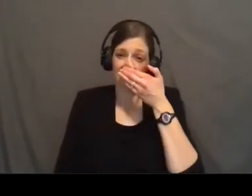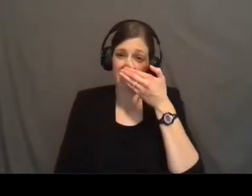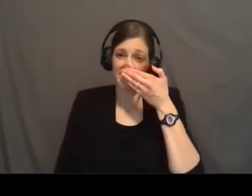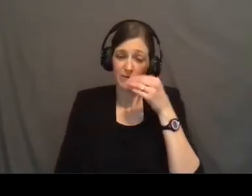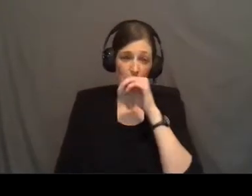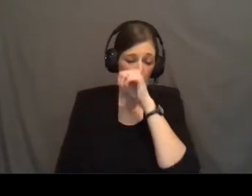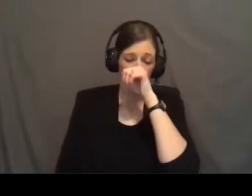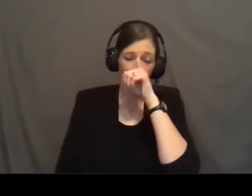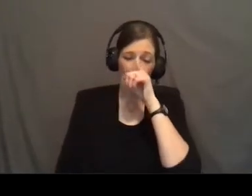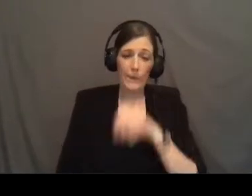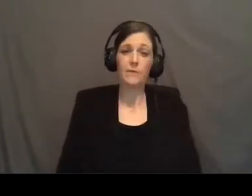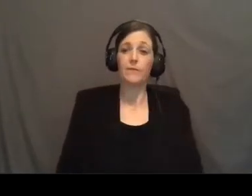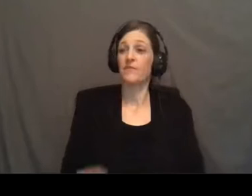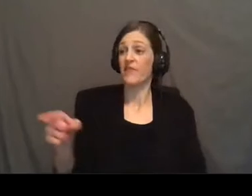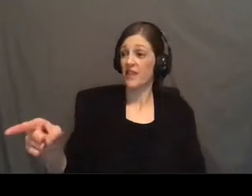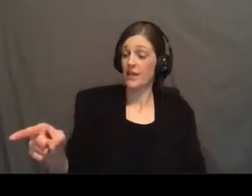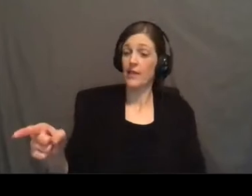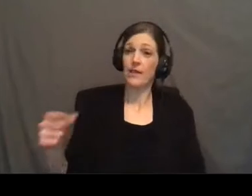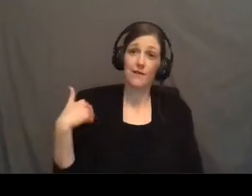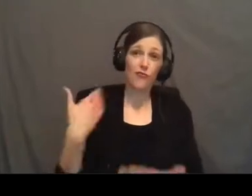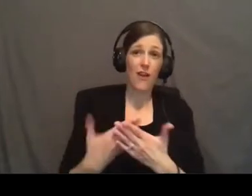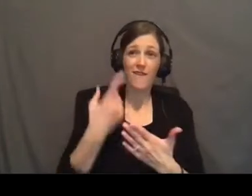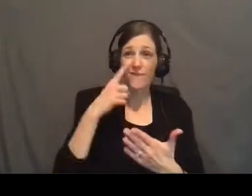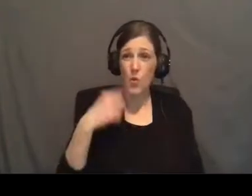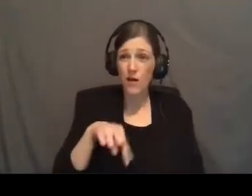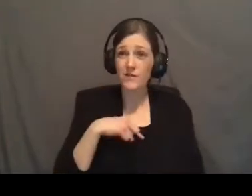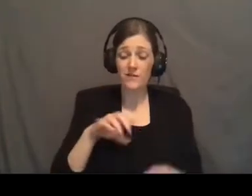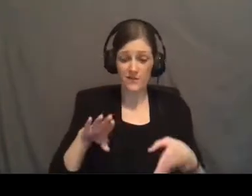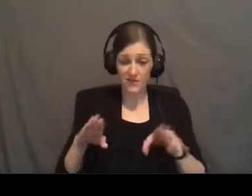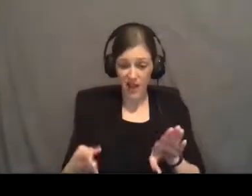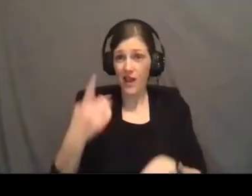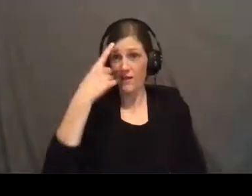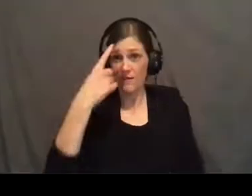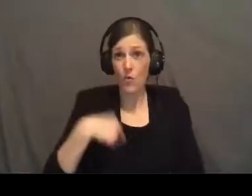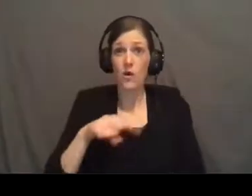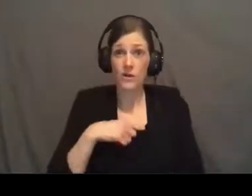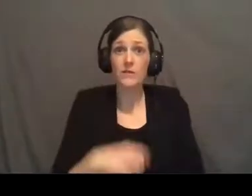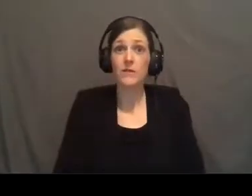he came for us died for us